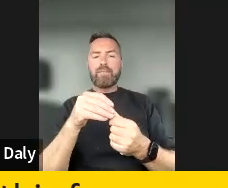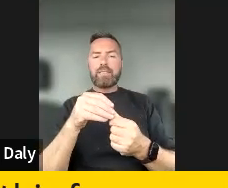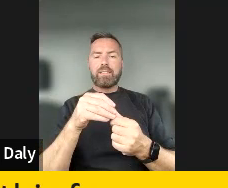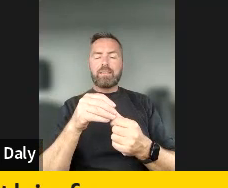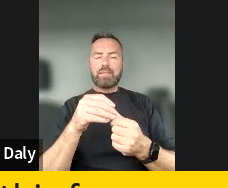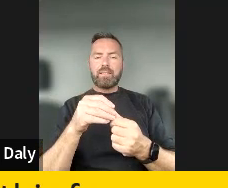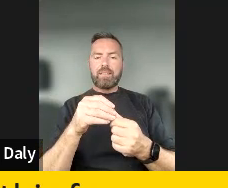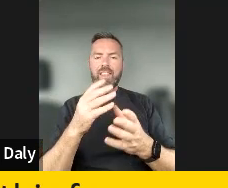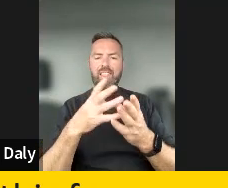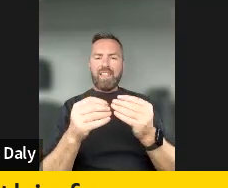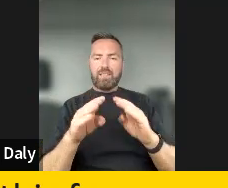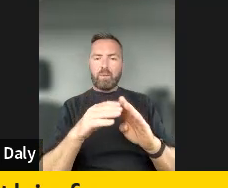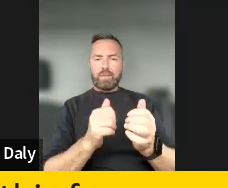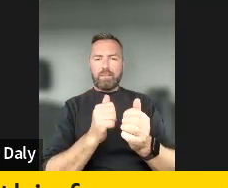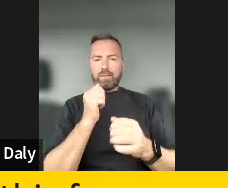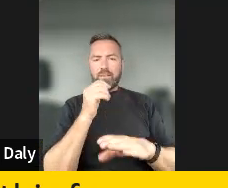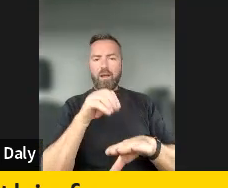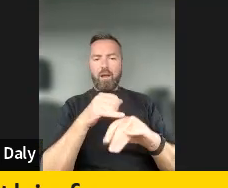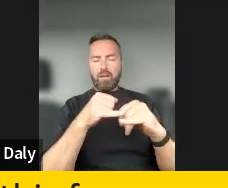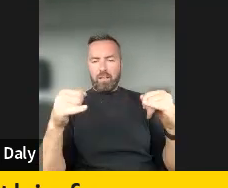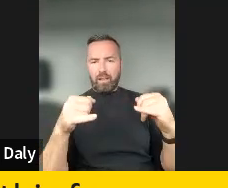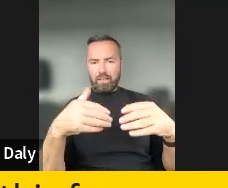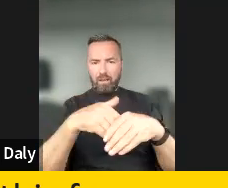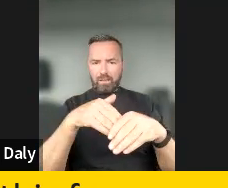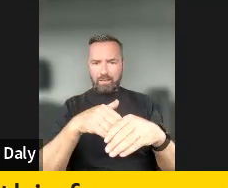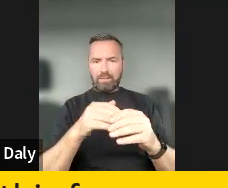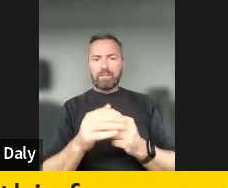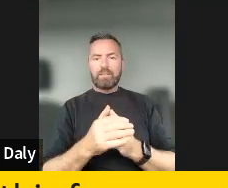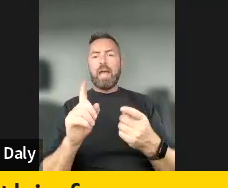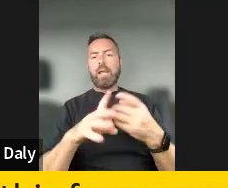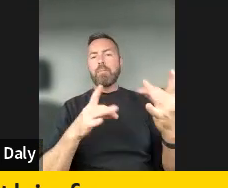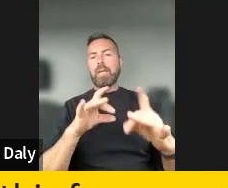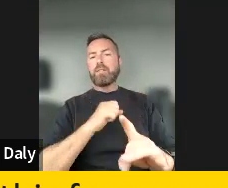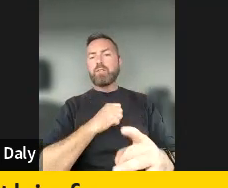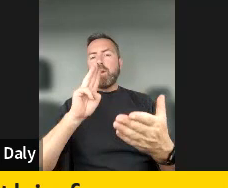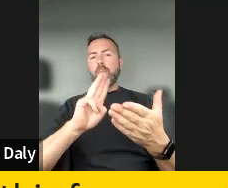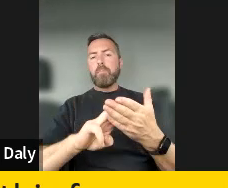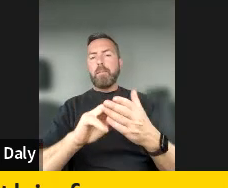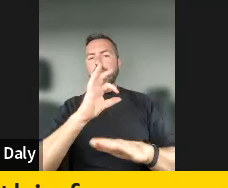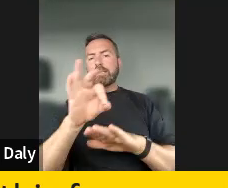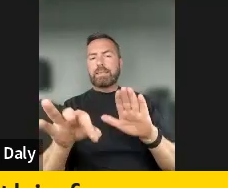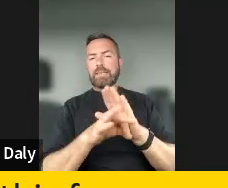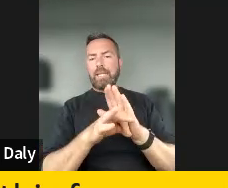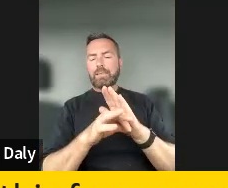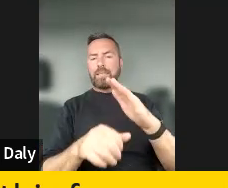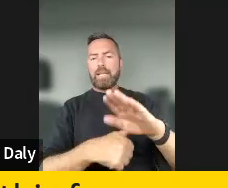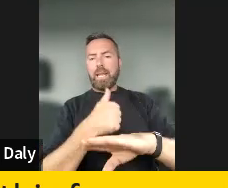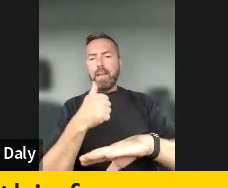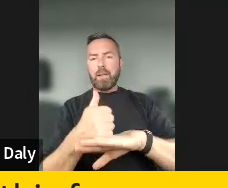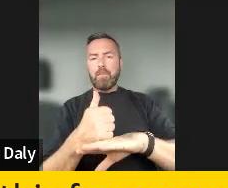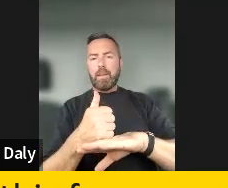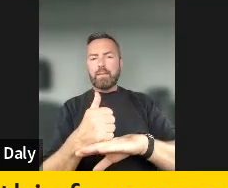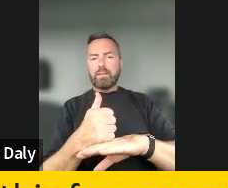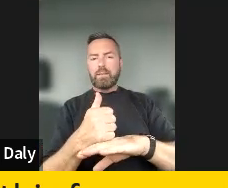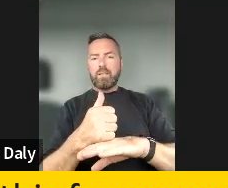European commission. Um, and then, uh, ensure that member states transport and implement effectively the audio